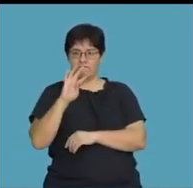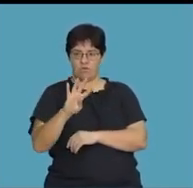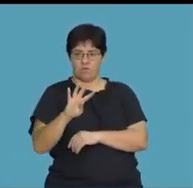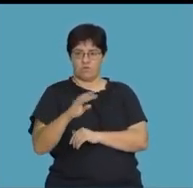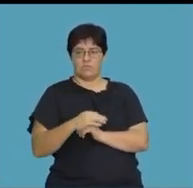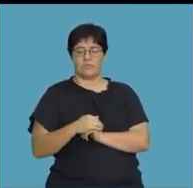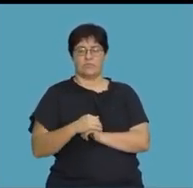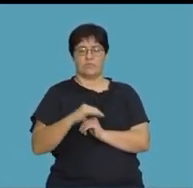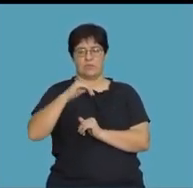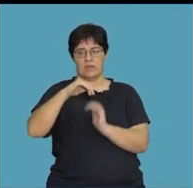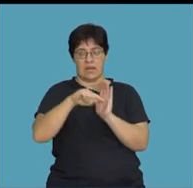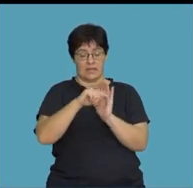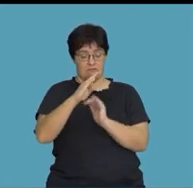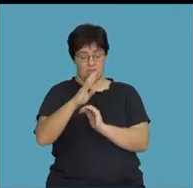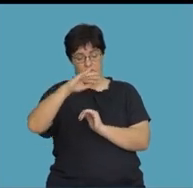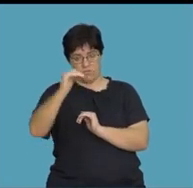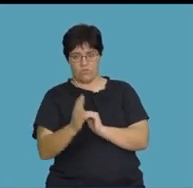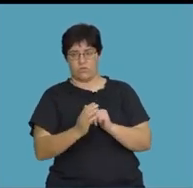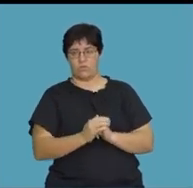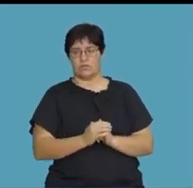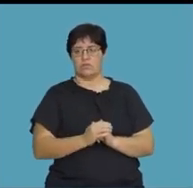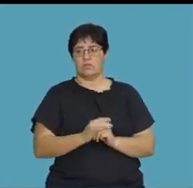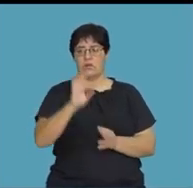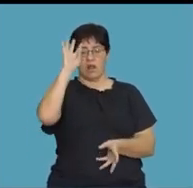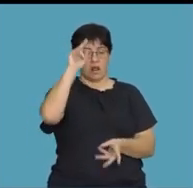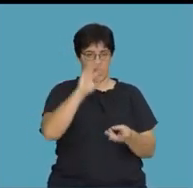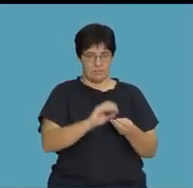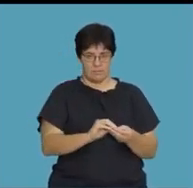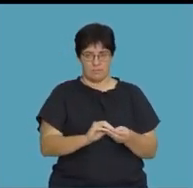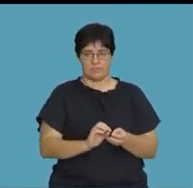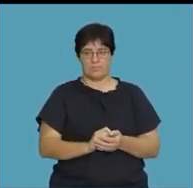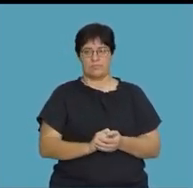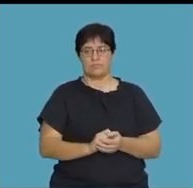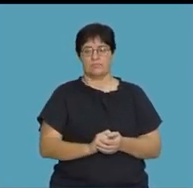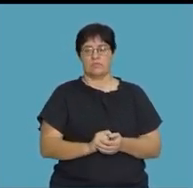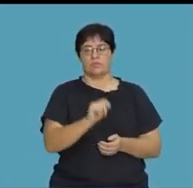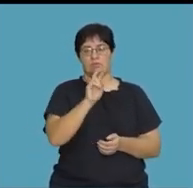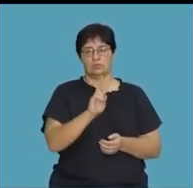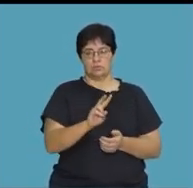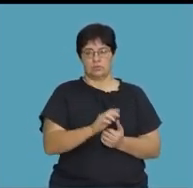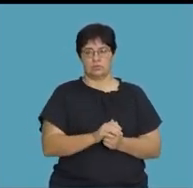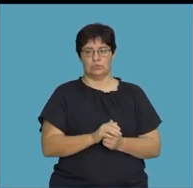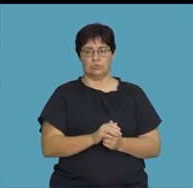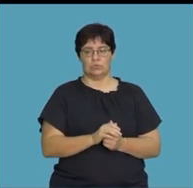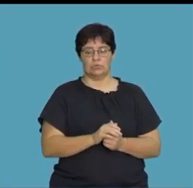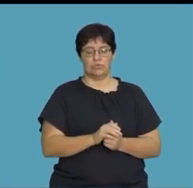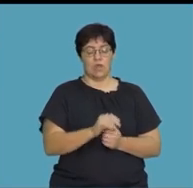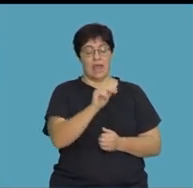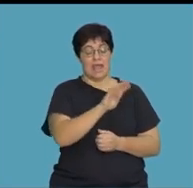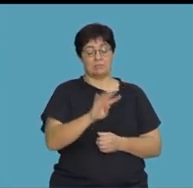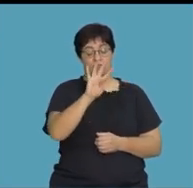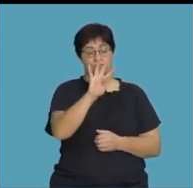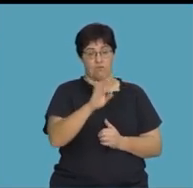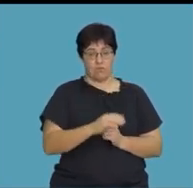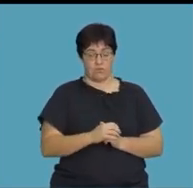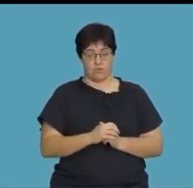at the bottom has a negative 4. And all of this is divided by 2 to the